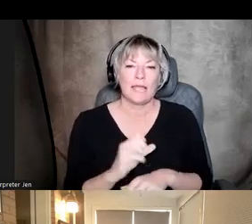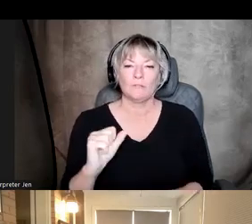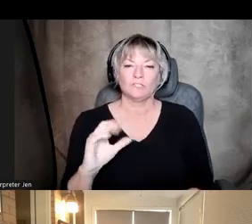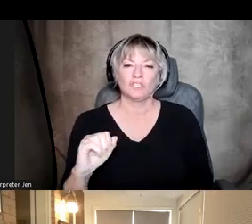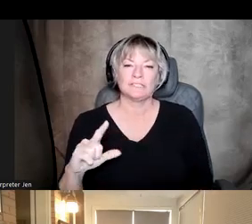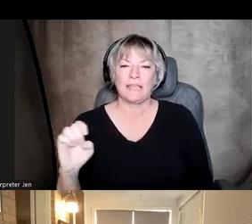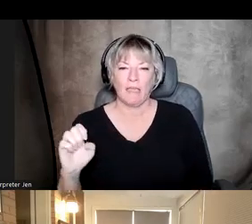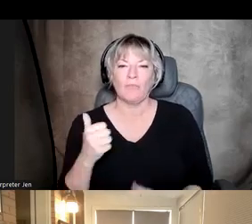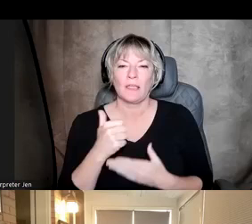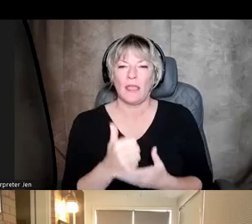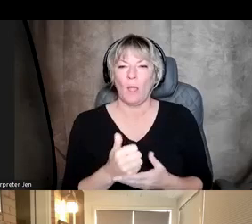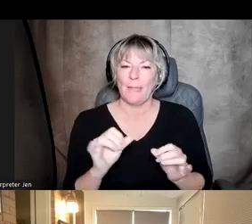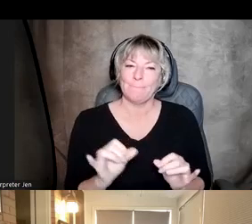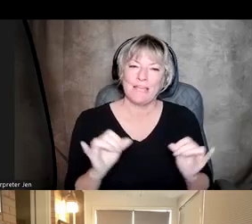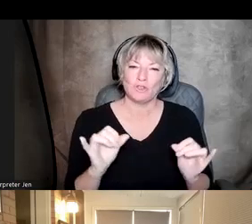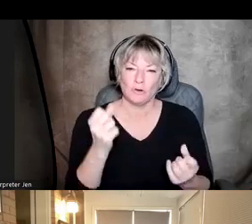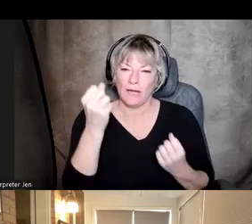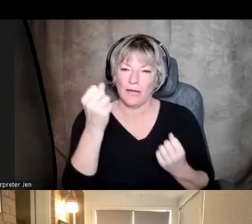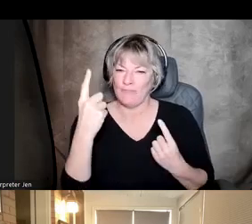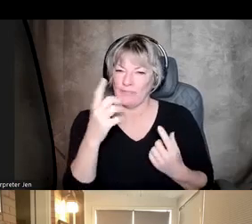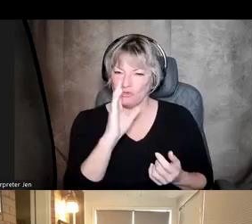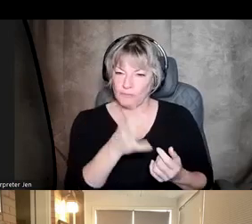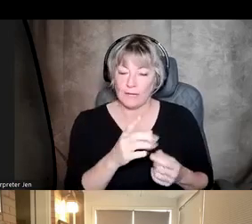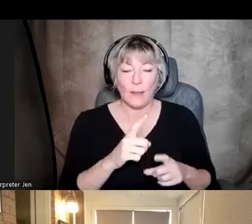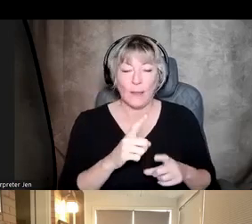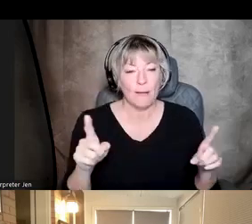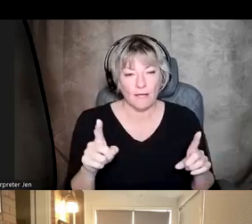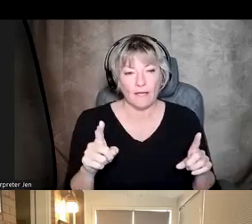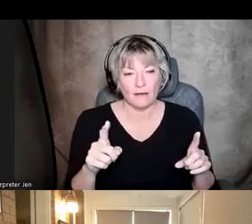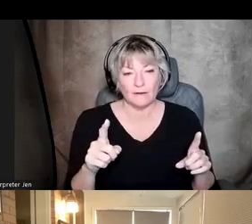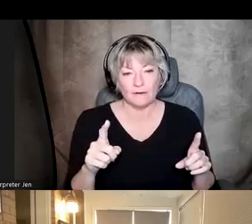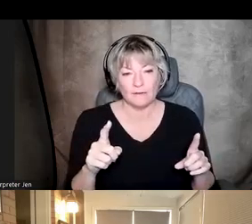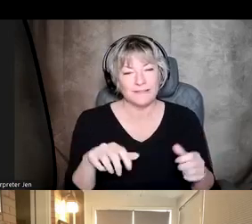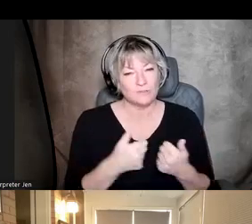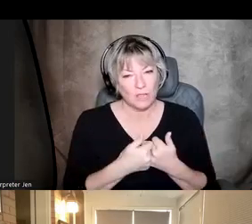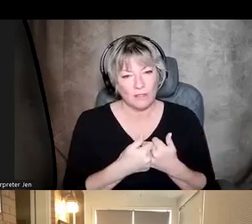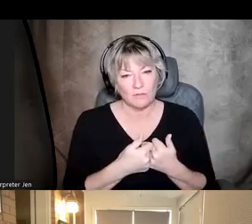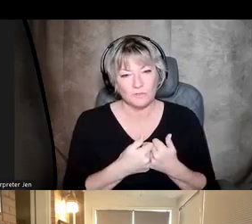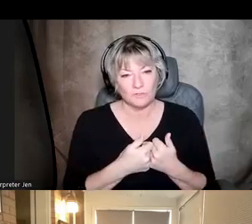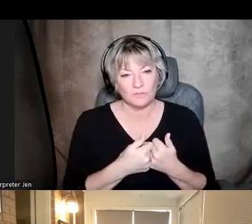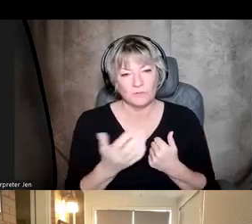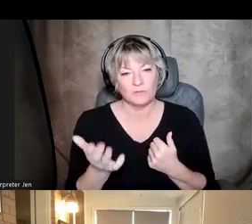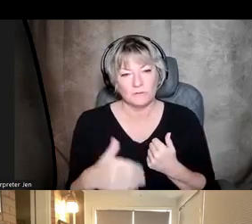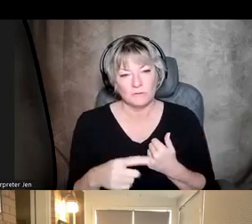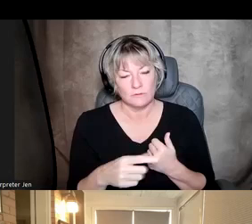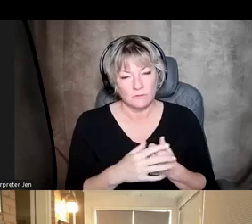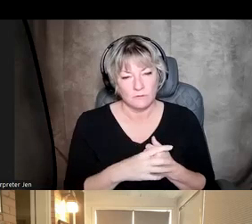can help us measure empathy directly. But it's a challenge. Move to the next slide.